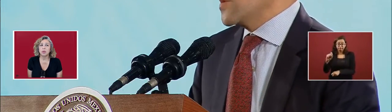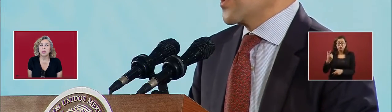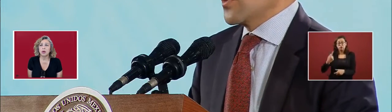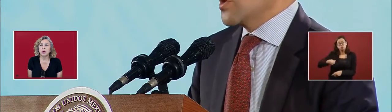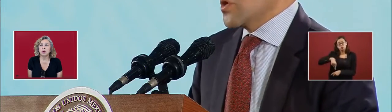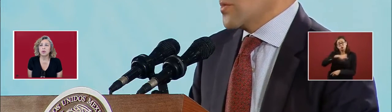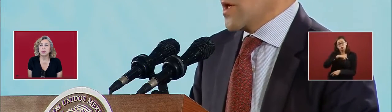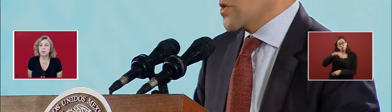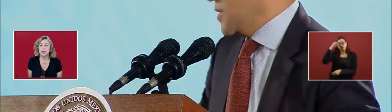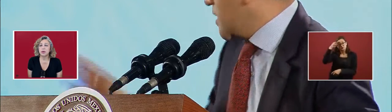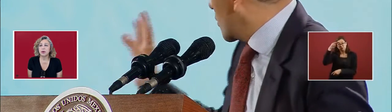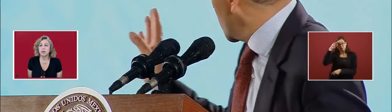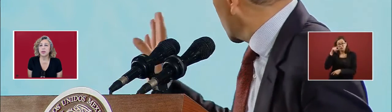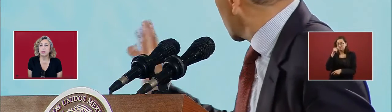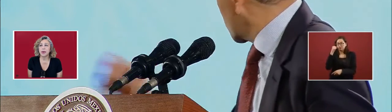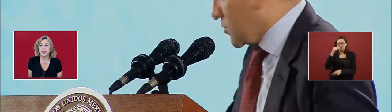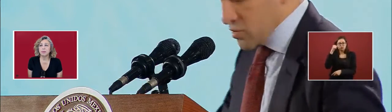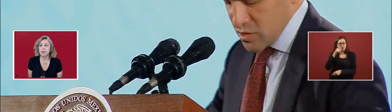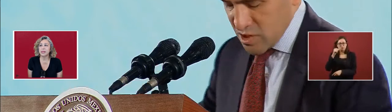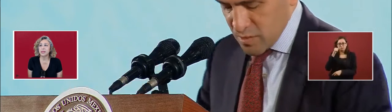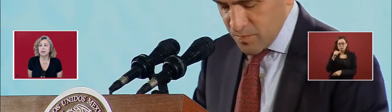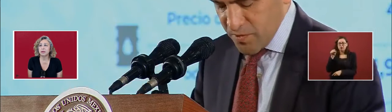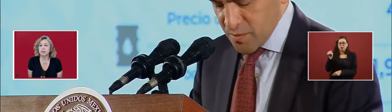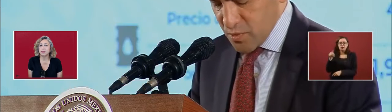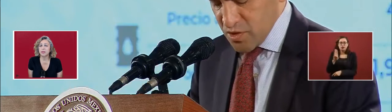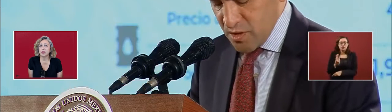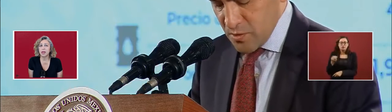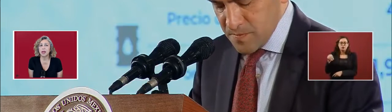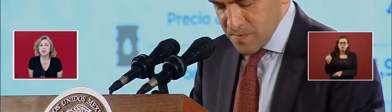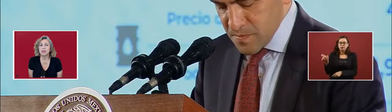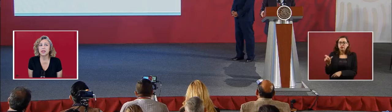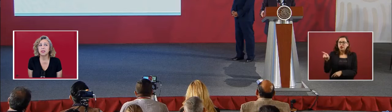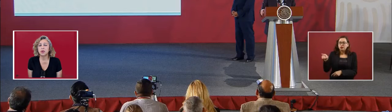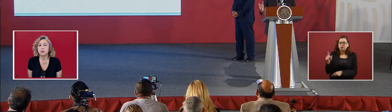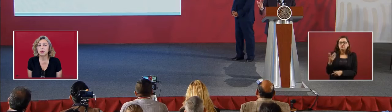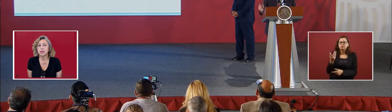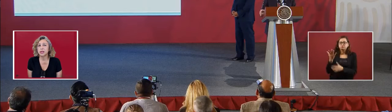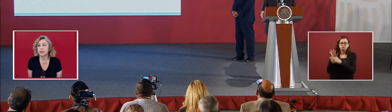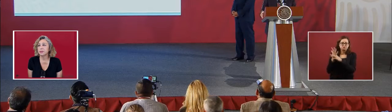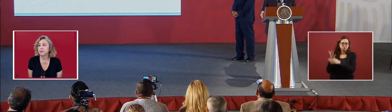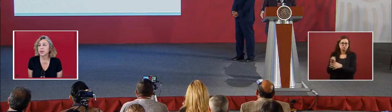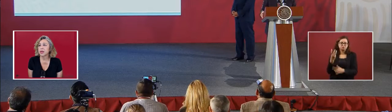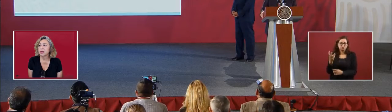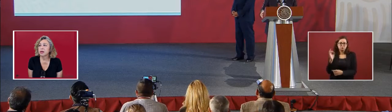We will always be going with the Bank of Mexico. And we say 3%.